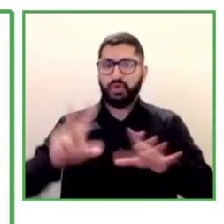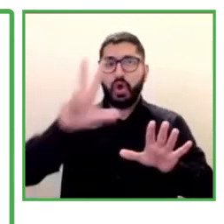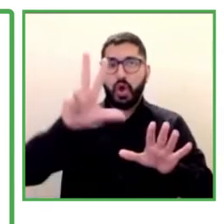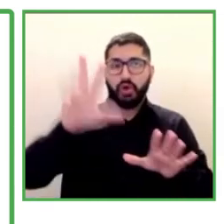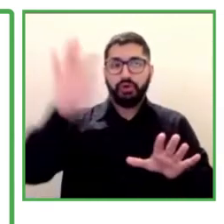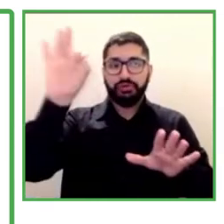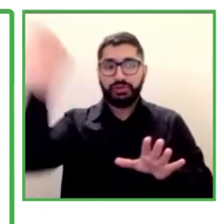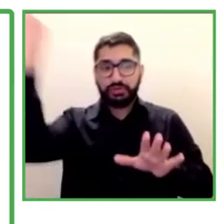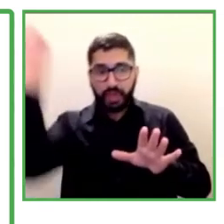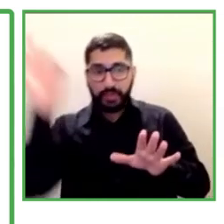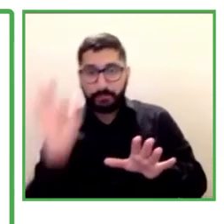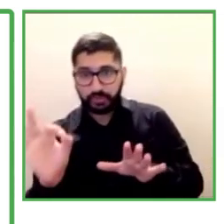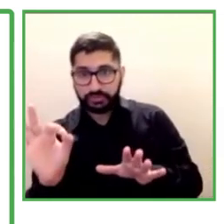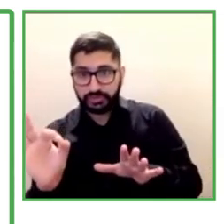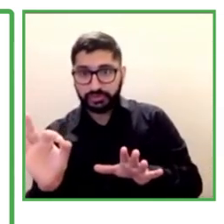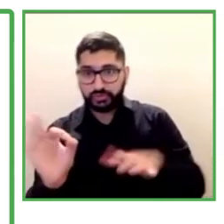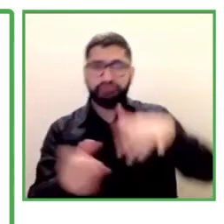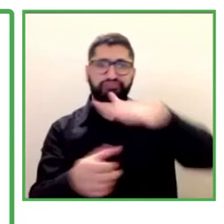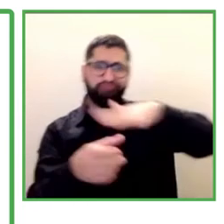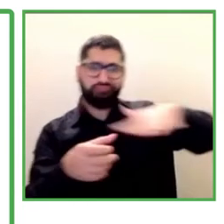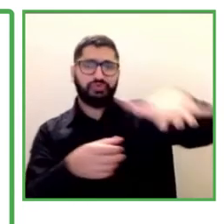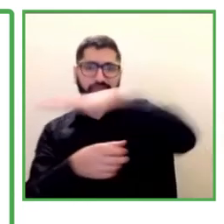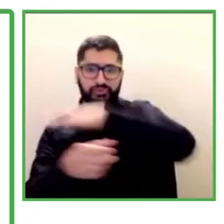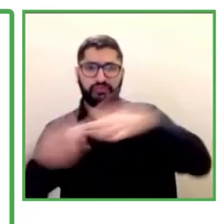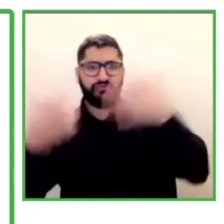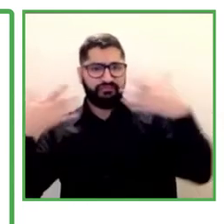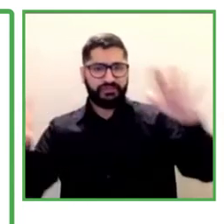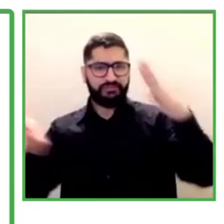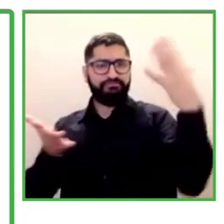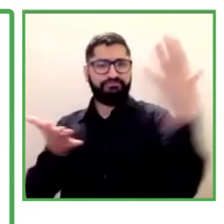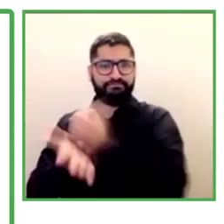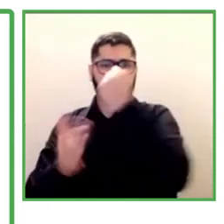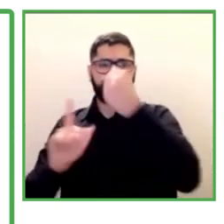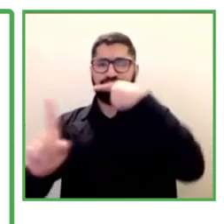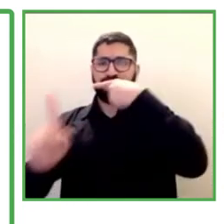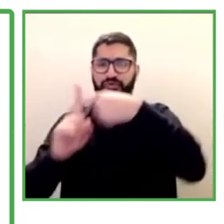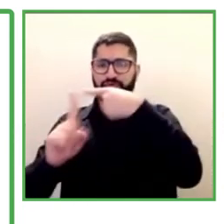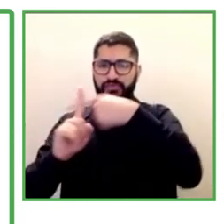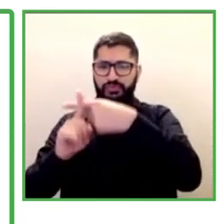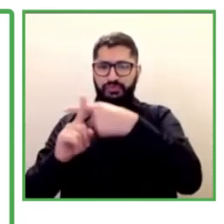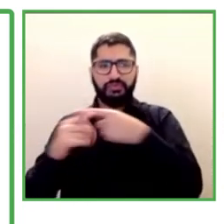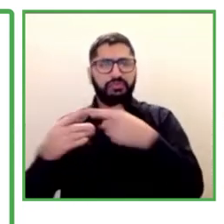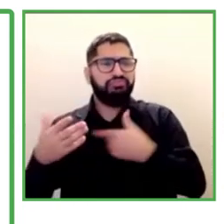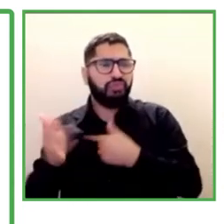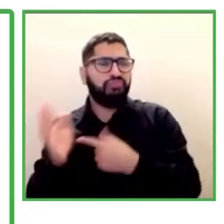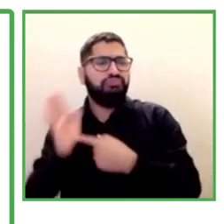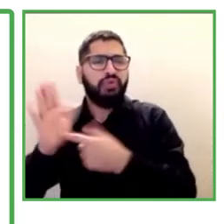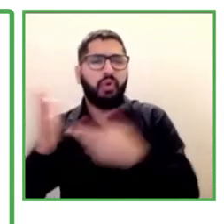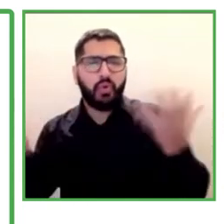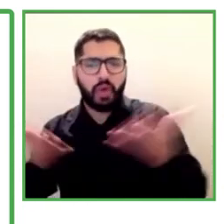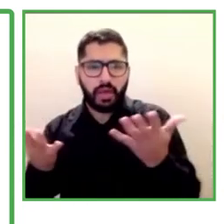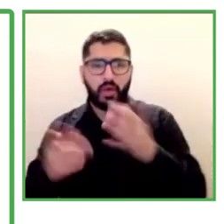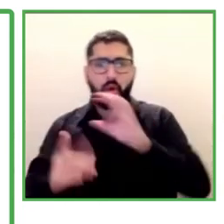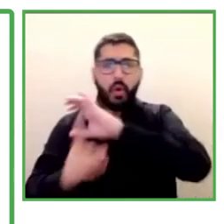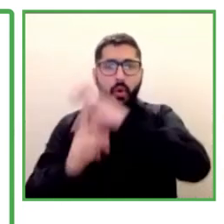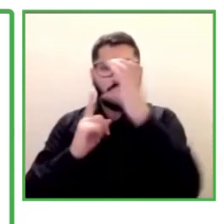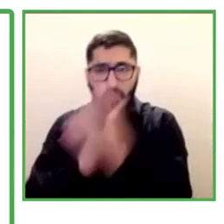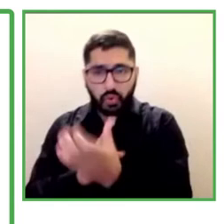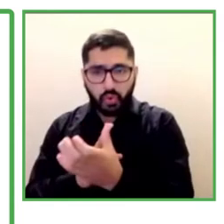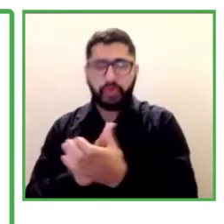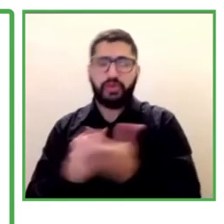When we talk about cultural transformation also in this last decade, we have been able to get to up to 2,800